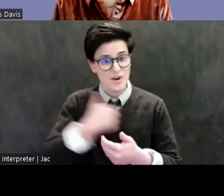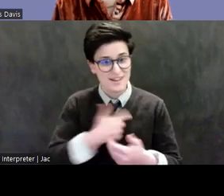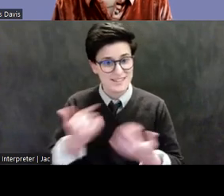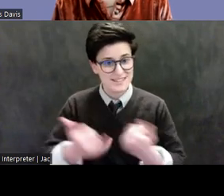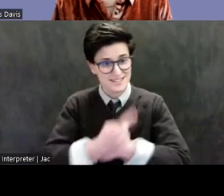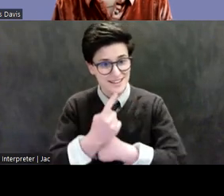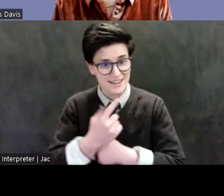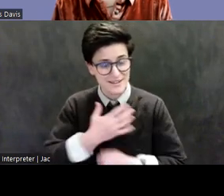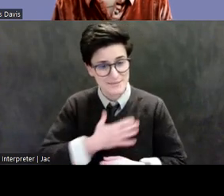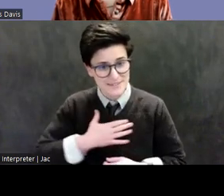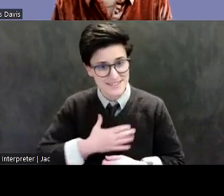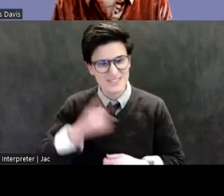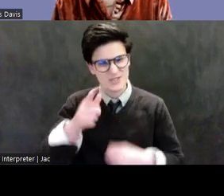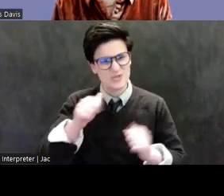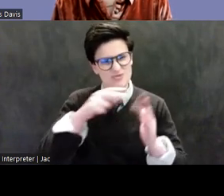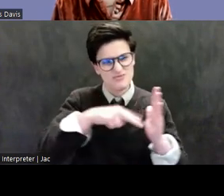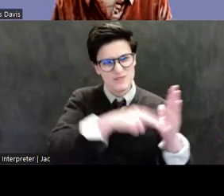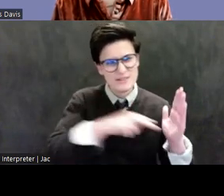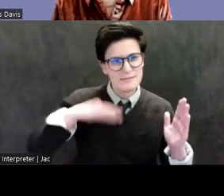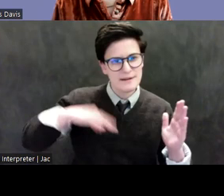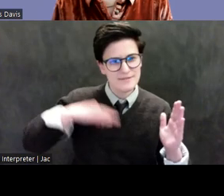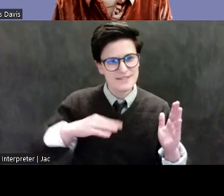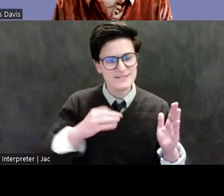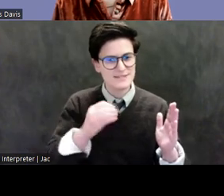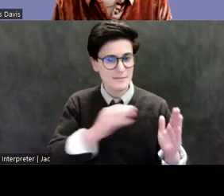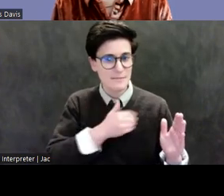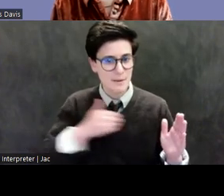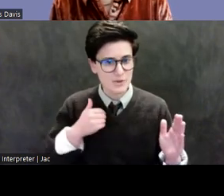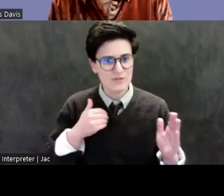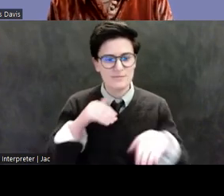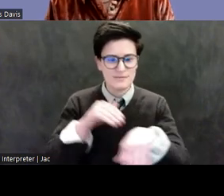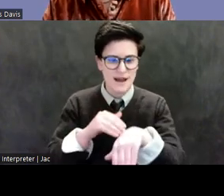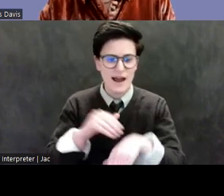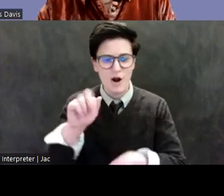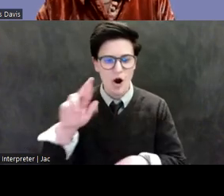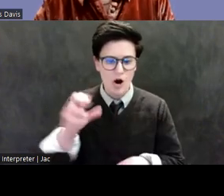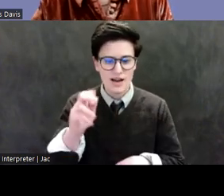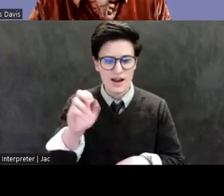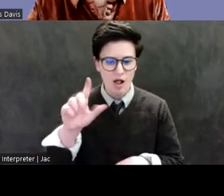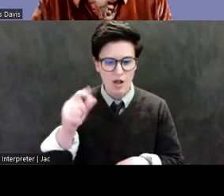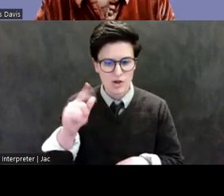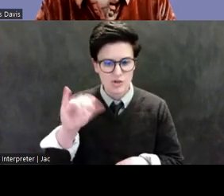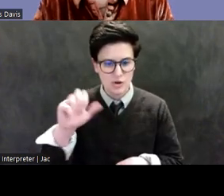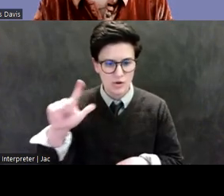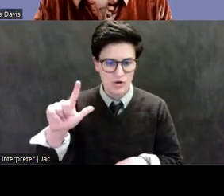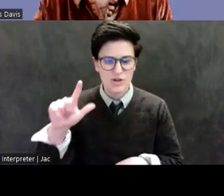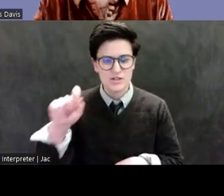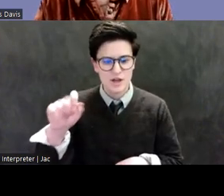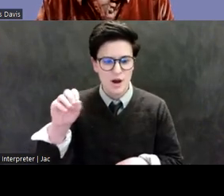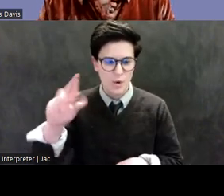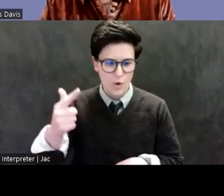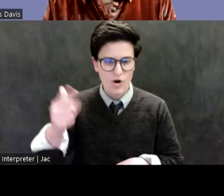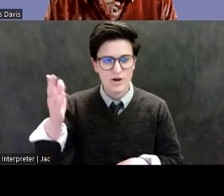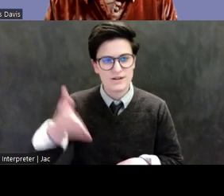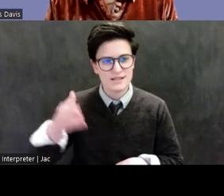the benefits of membership at archaeological.org. And that way, also, you will get regular updates and information